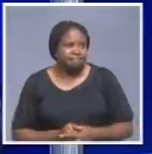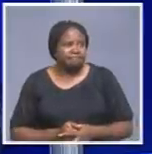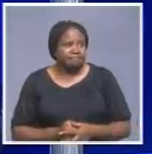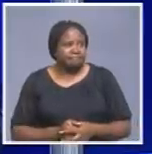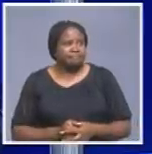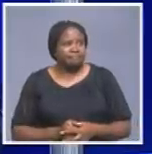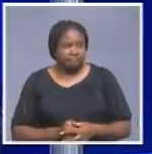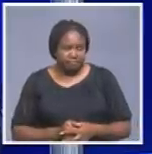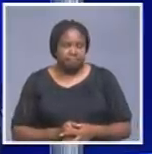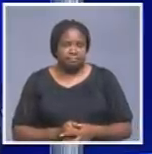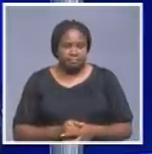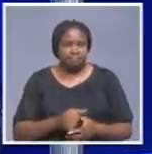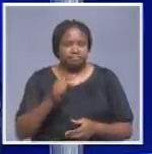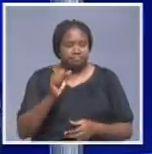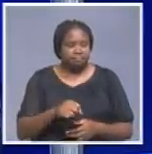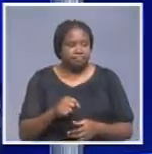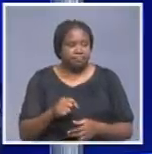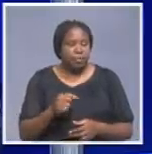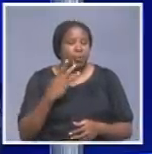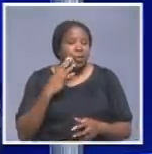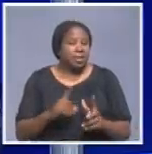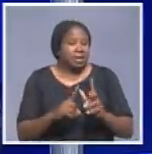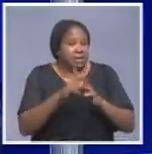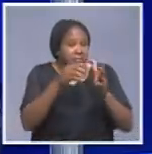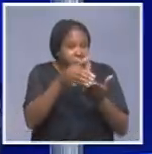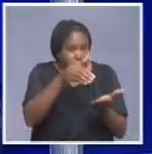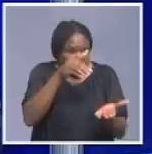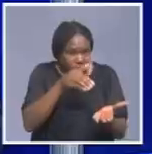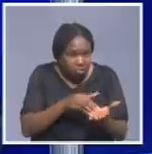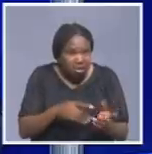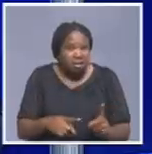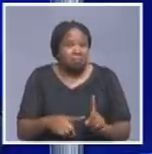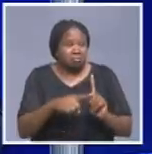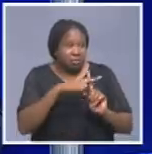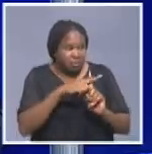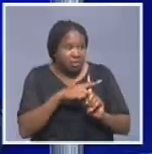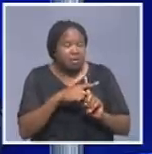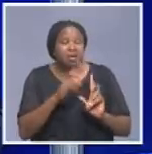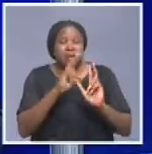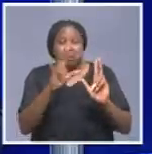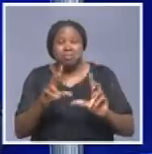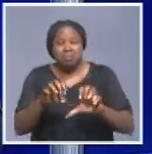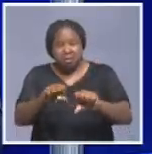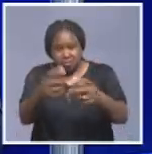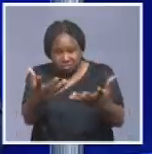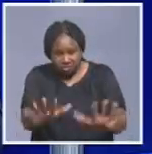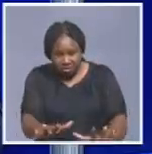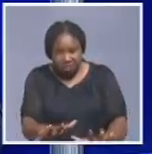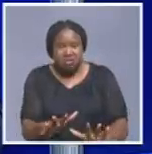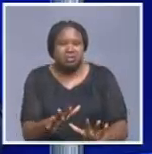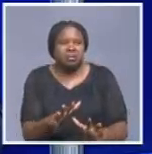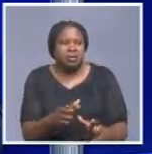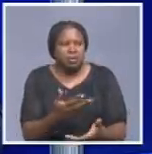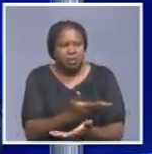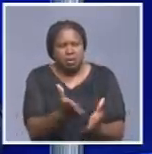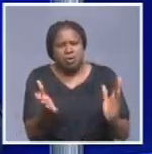Immediately when the results were received and the location of the couple was identified, the whole